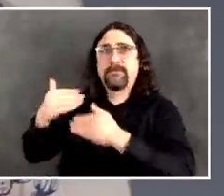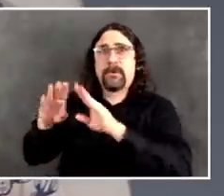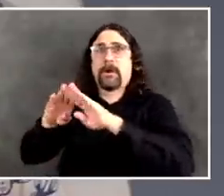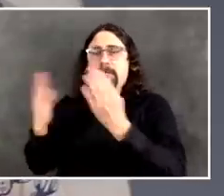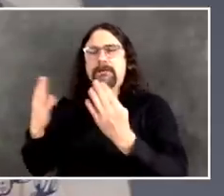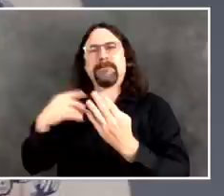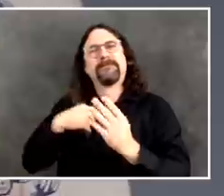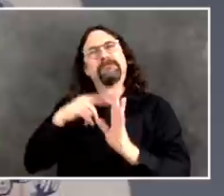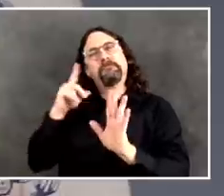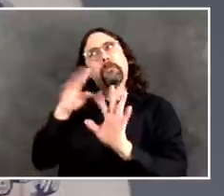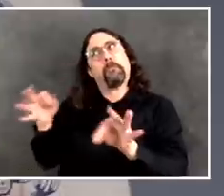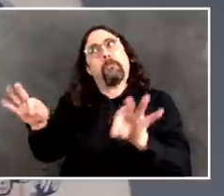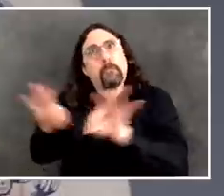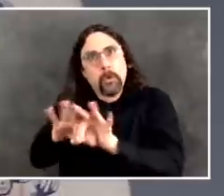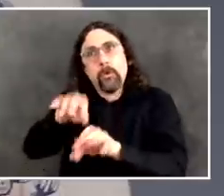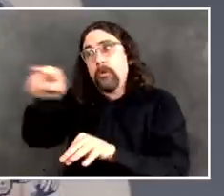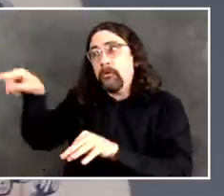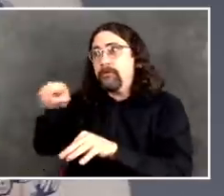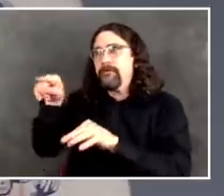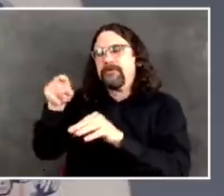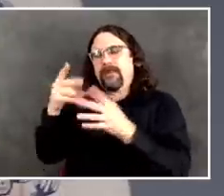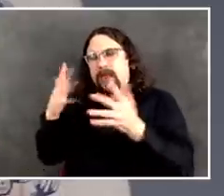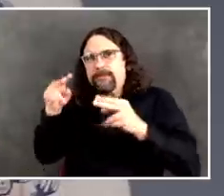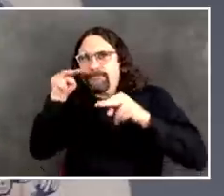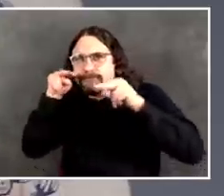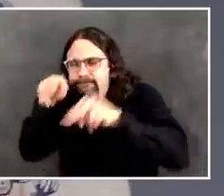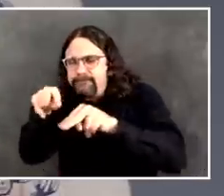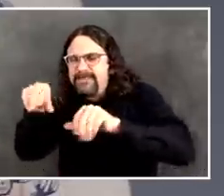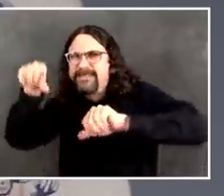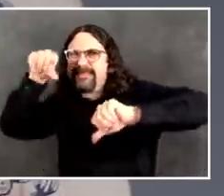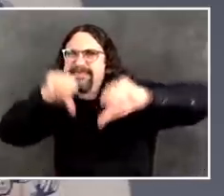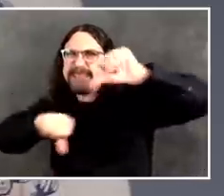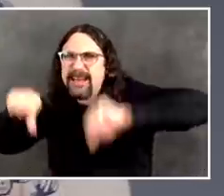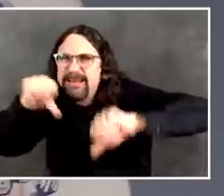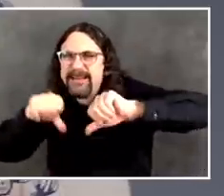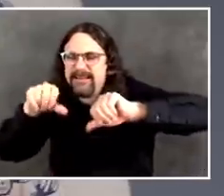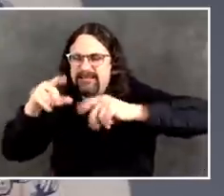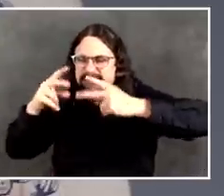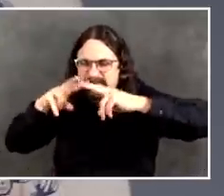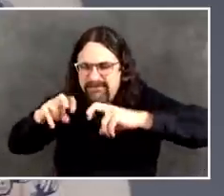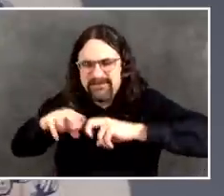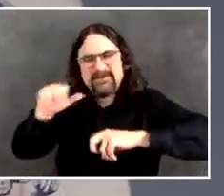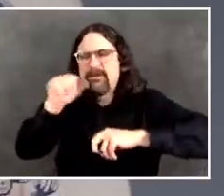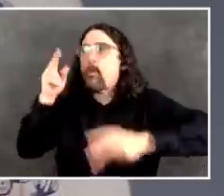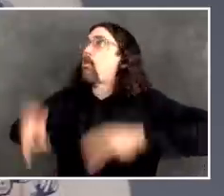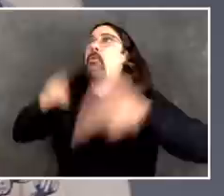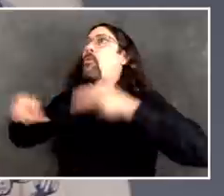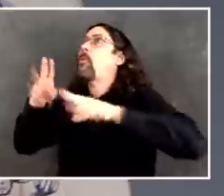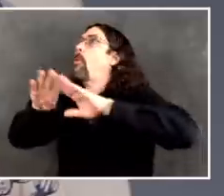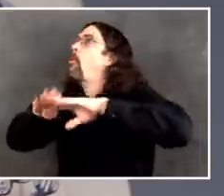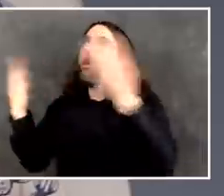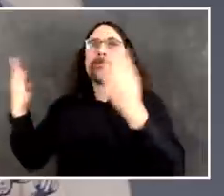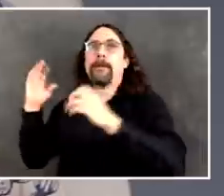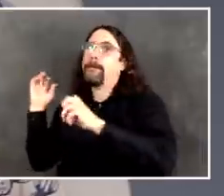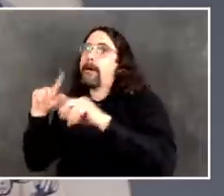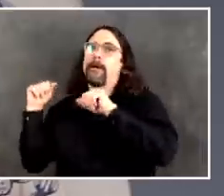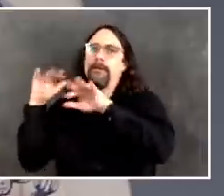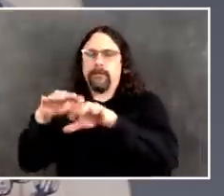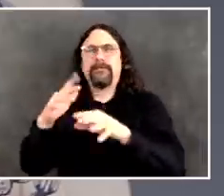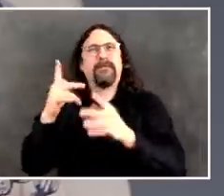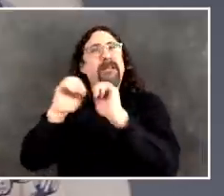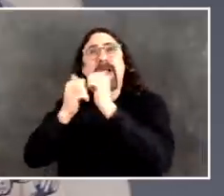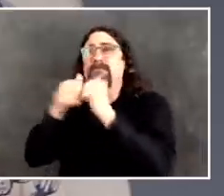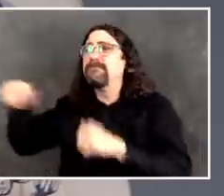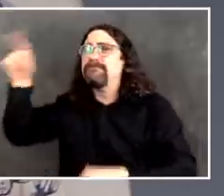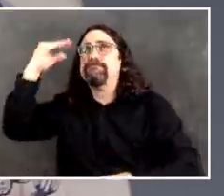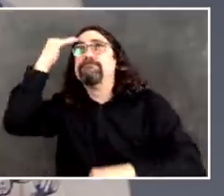that something else is being made a priority over what should matter most which is